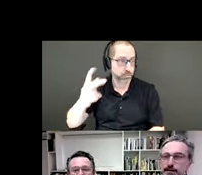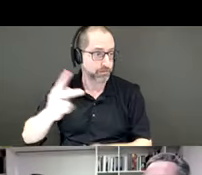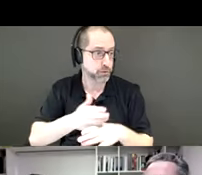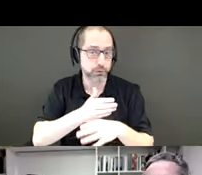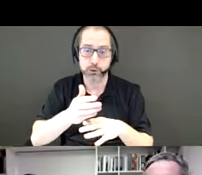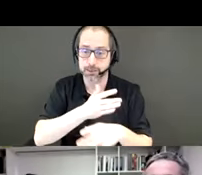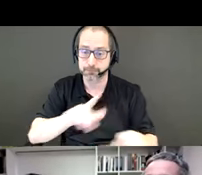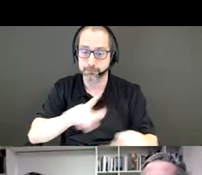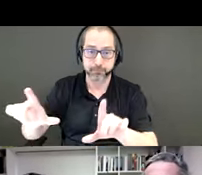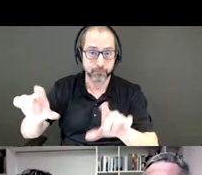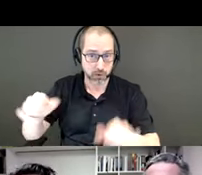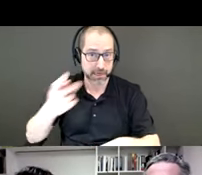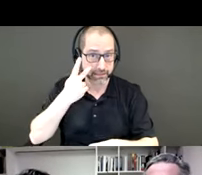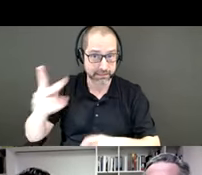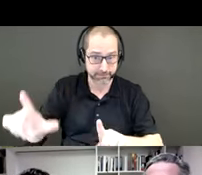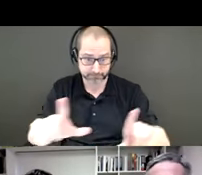Can you all see that?